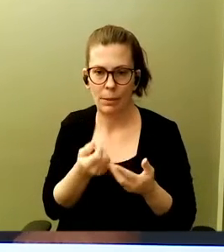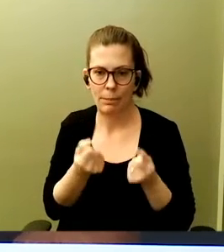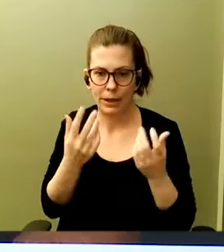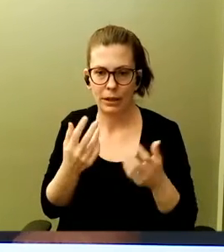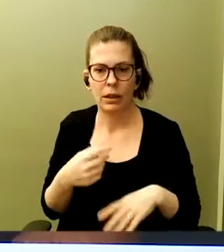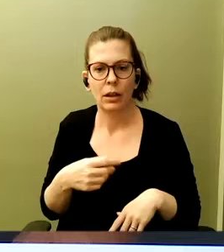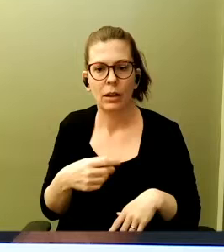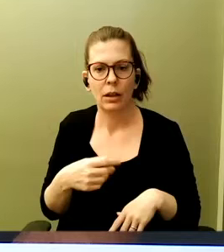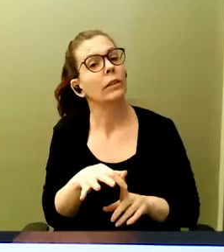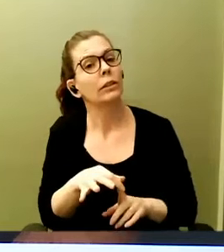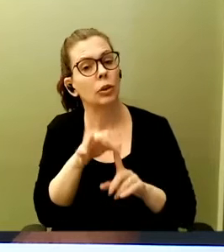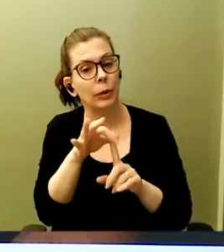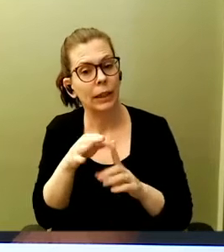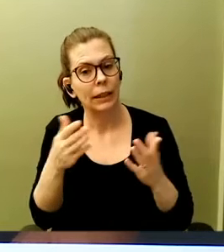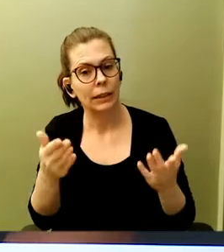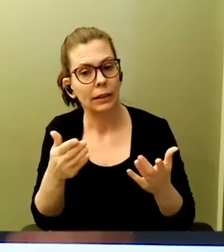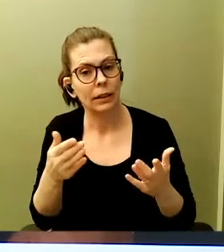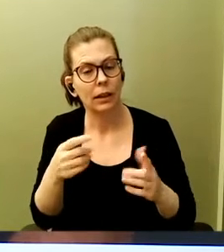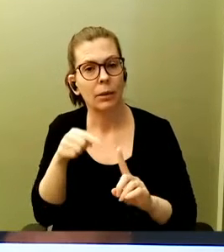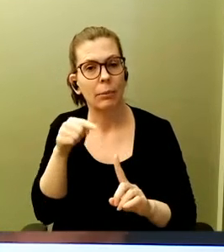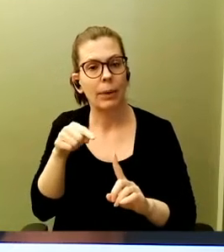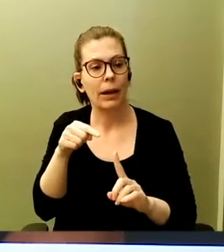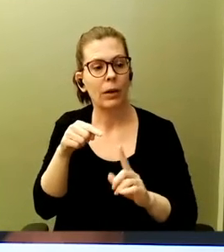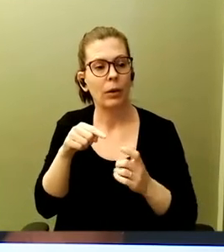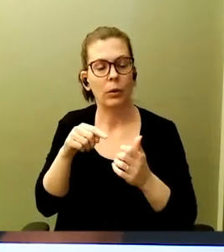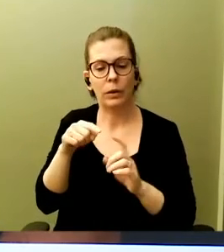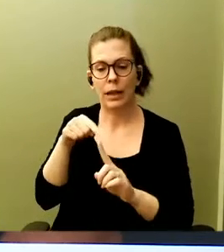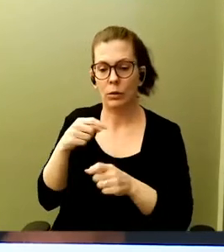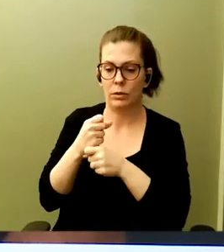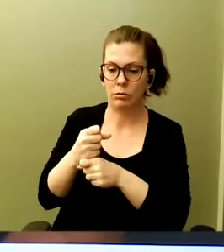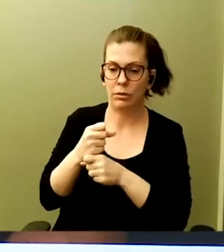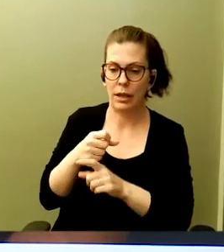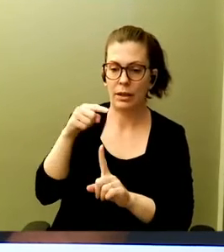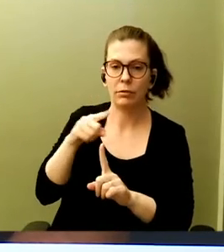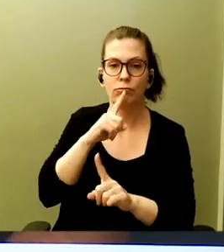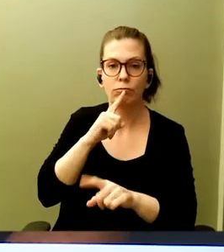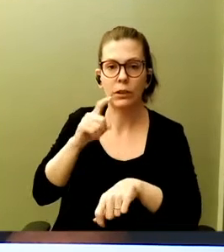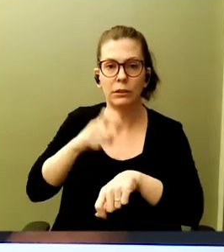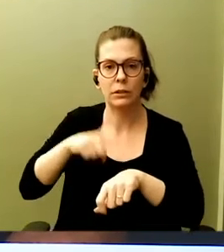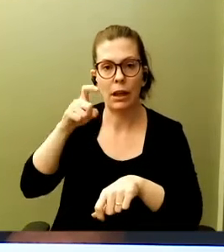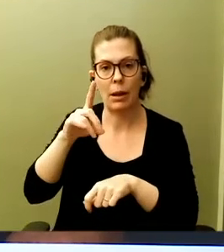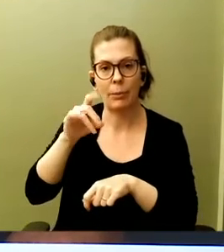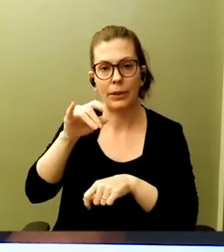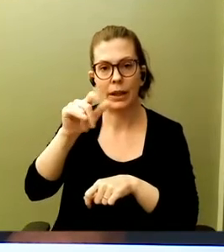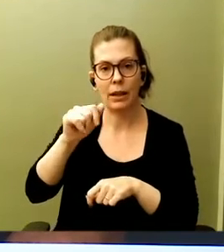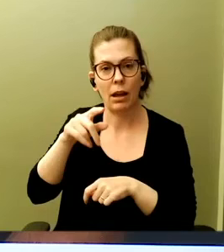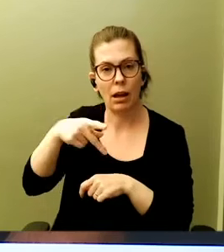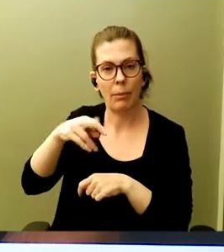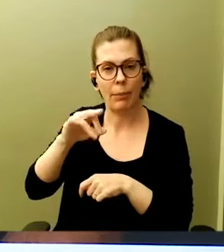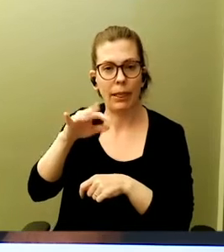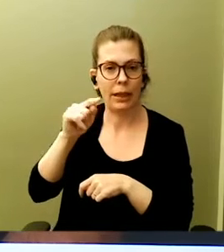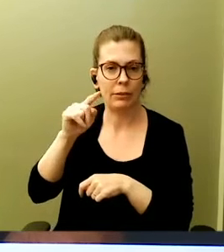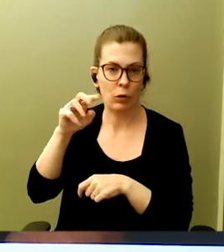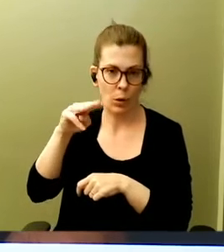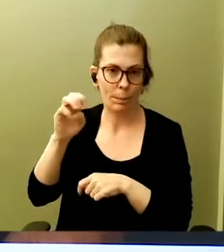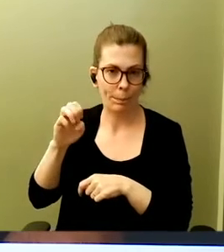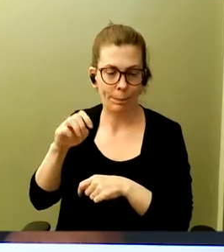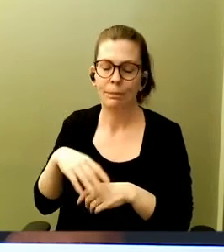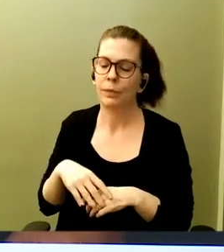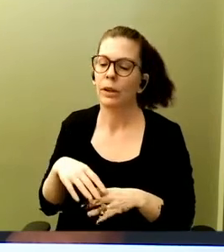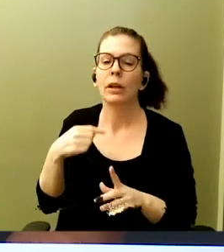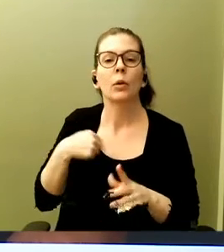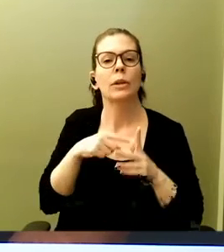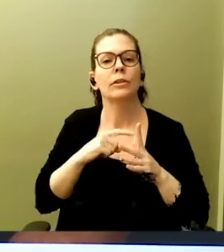how Aerospike has gone about architecting the real-time data platform, which is what we call it, is that we started at the hardware